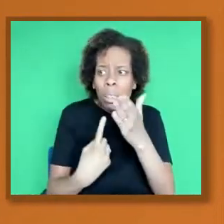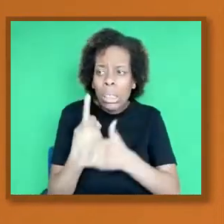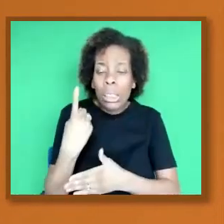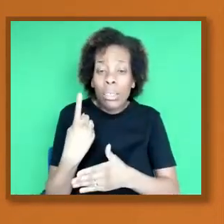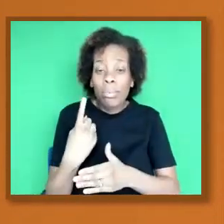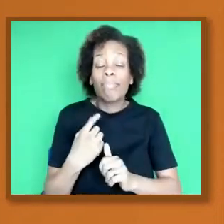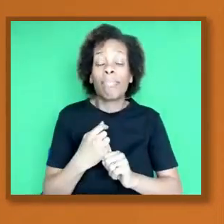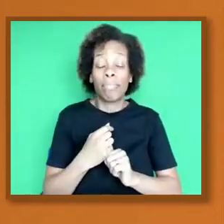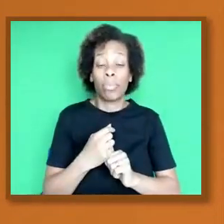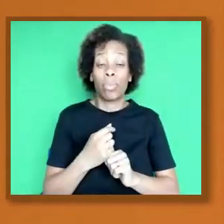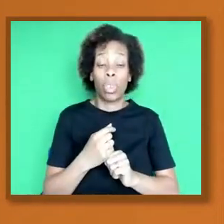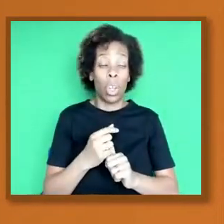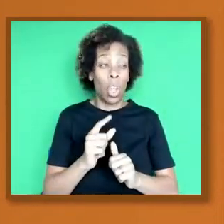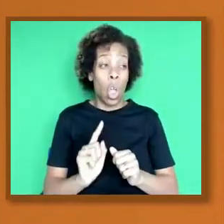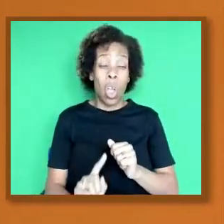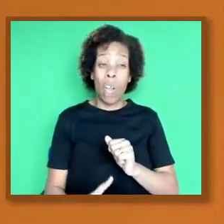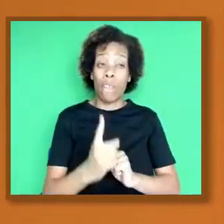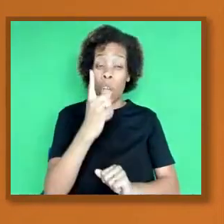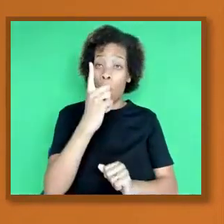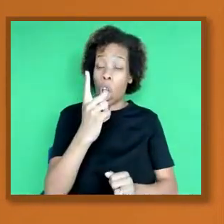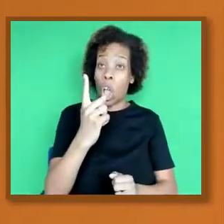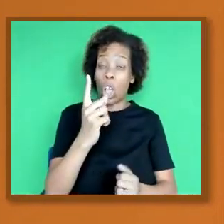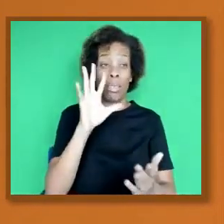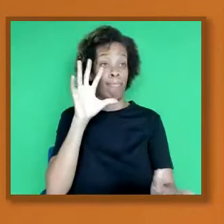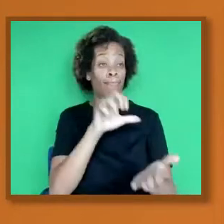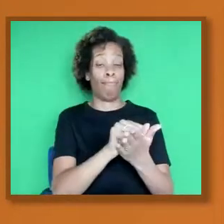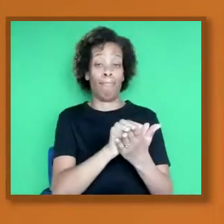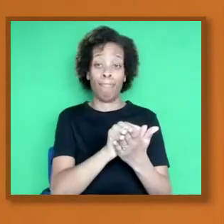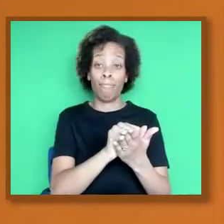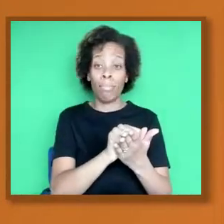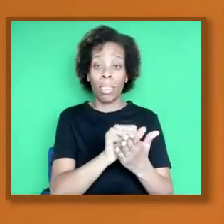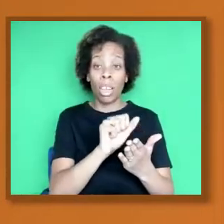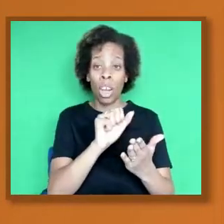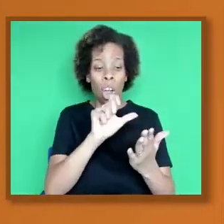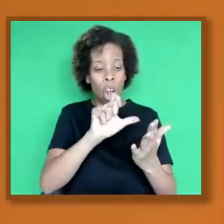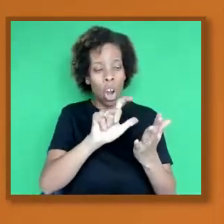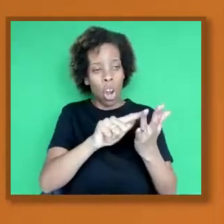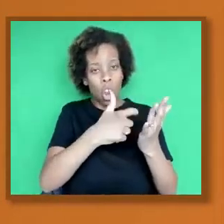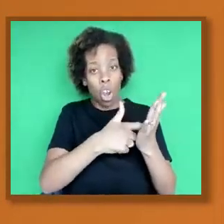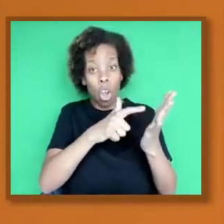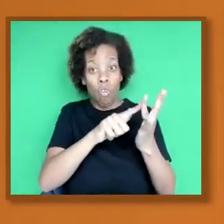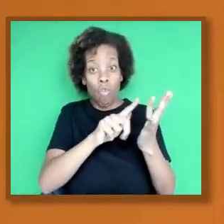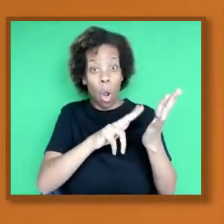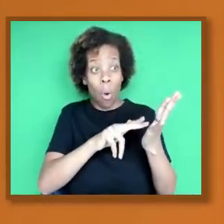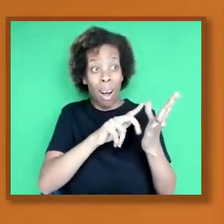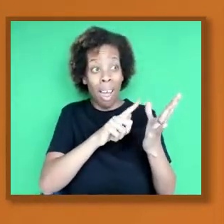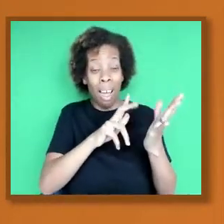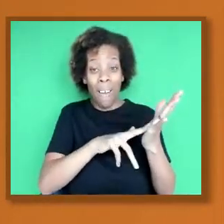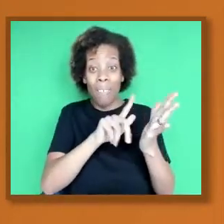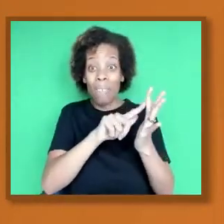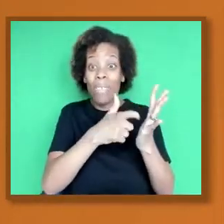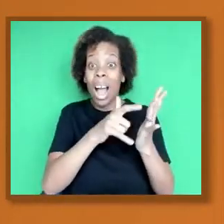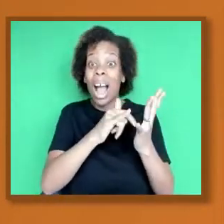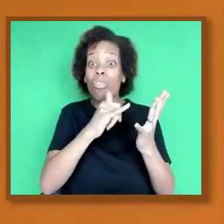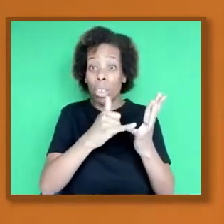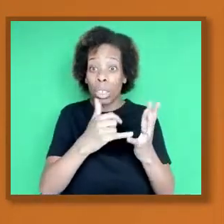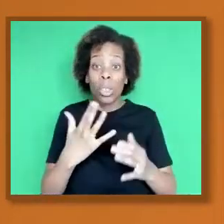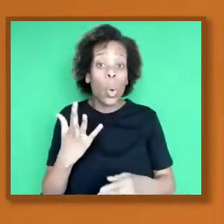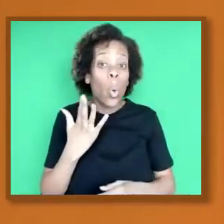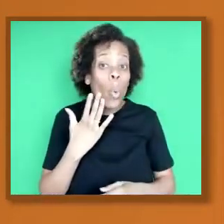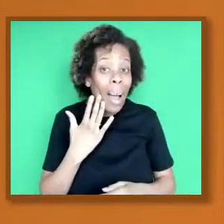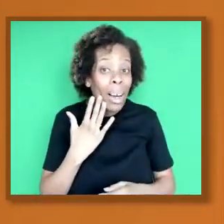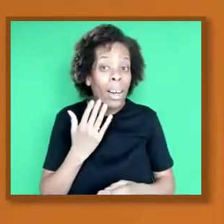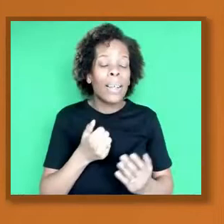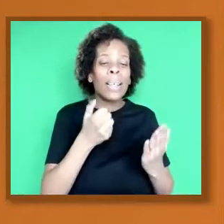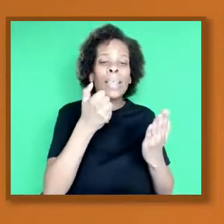reported cases was in, the date was 16th of November 2002,